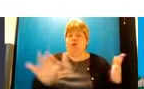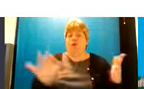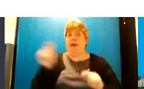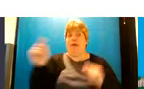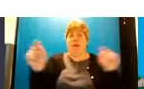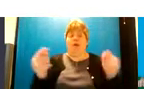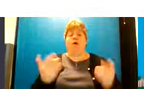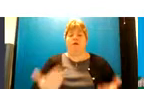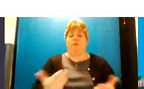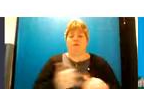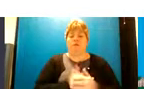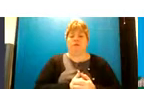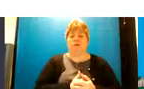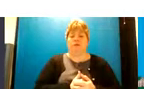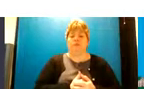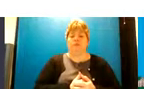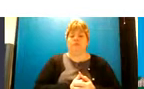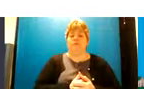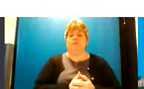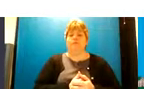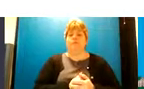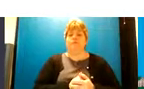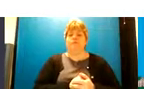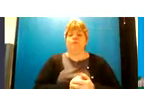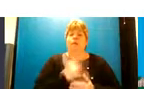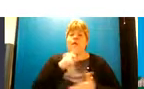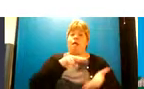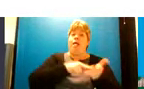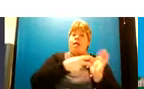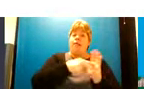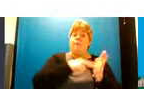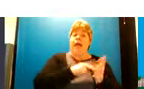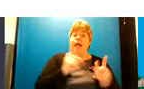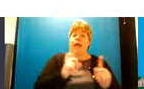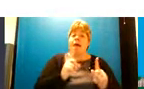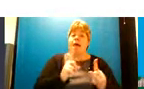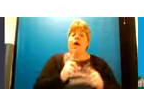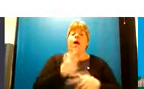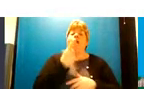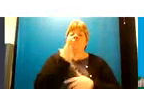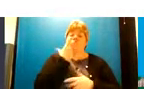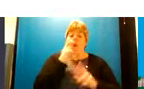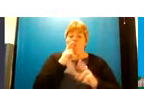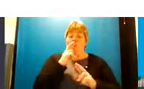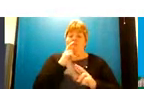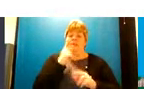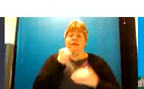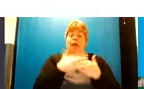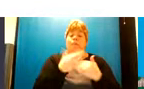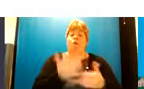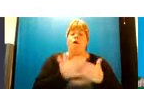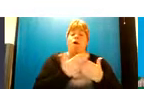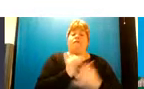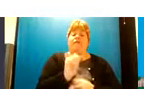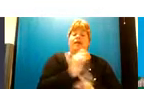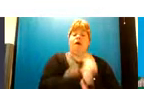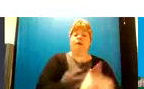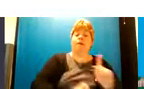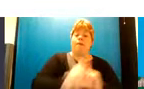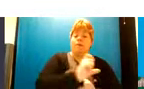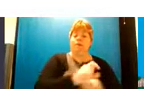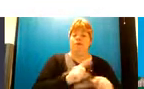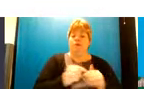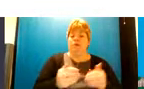at this time but but the um the plan is that they will be able to um get more of an offer in the community going forward